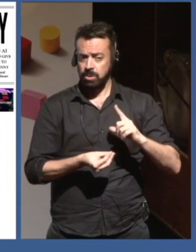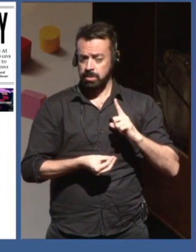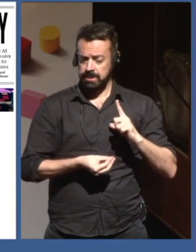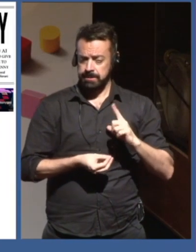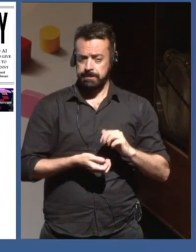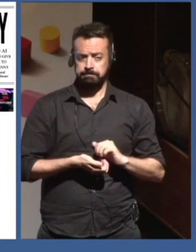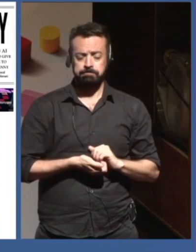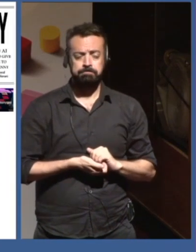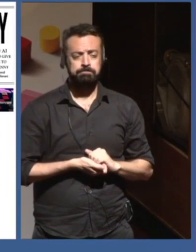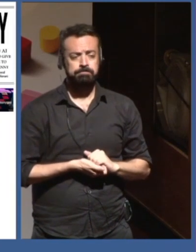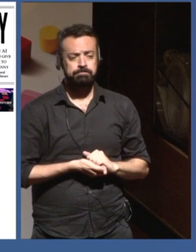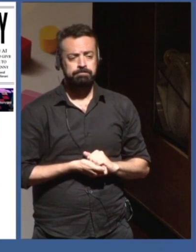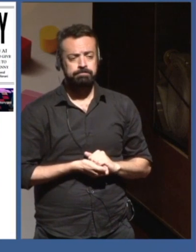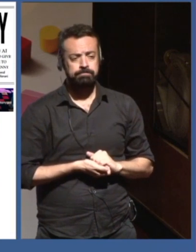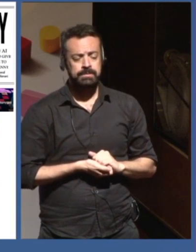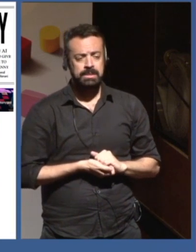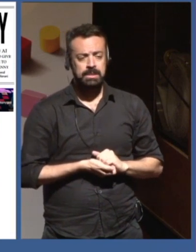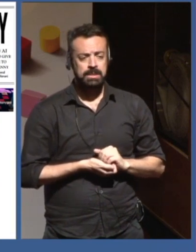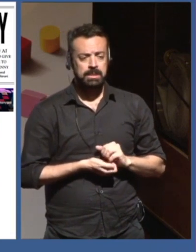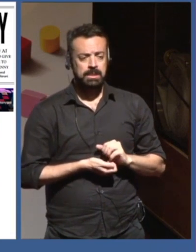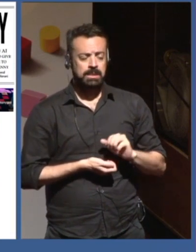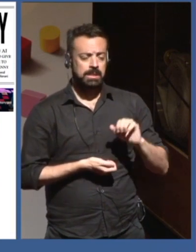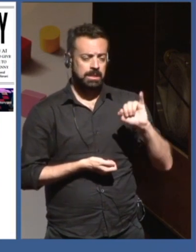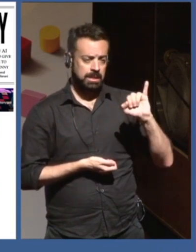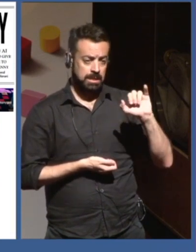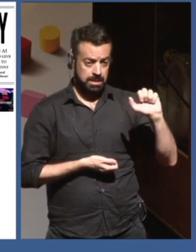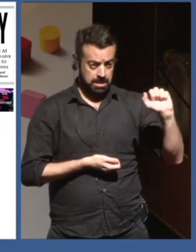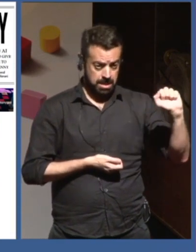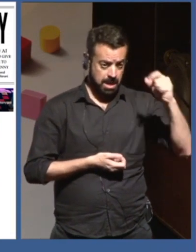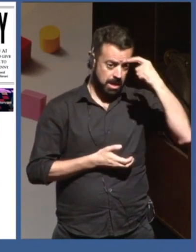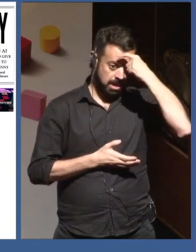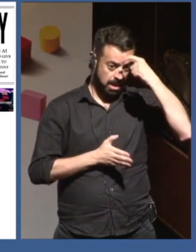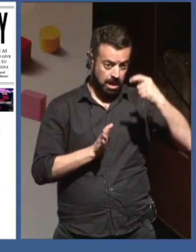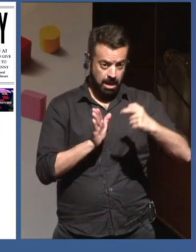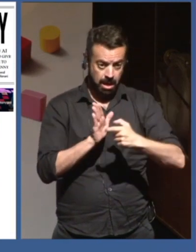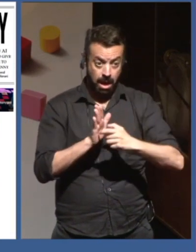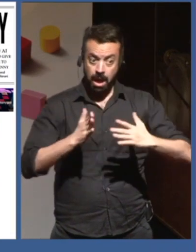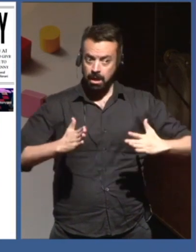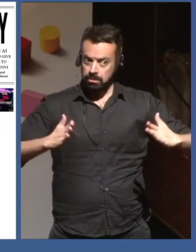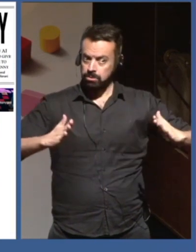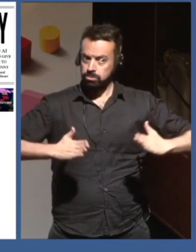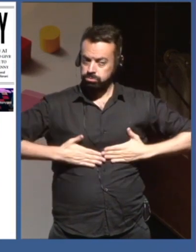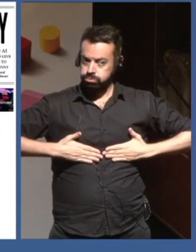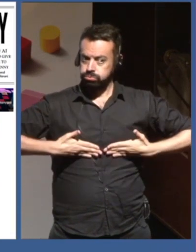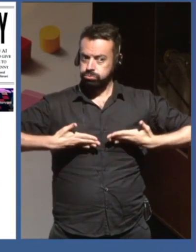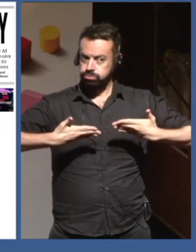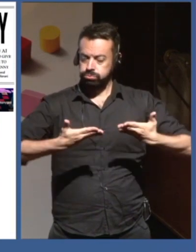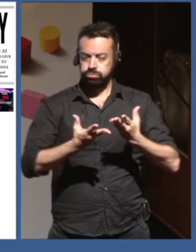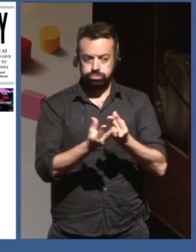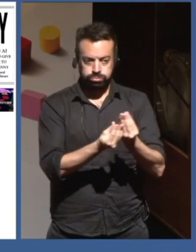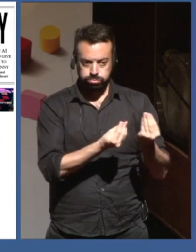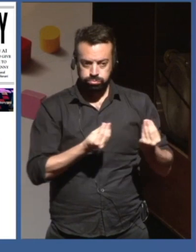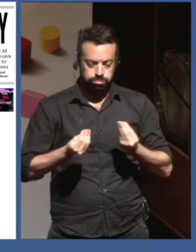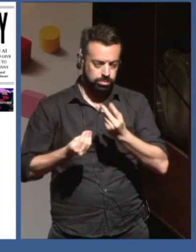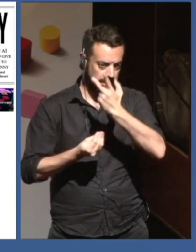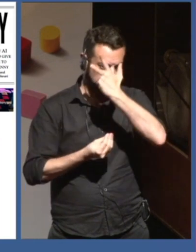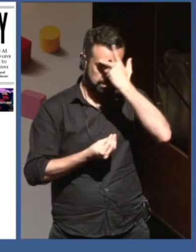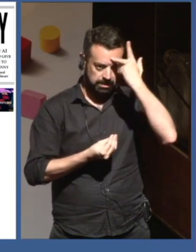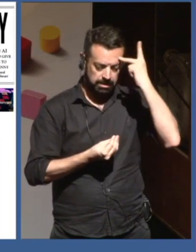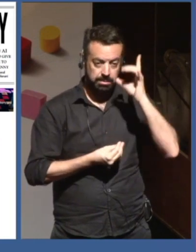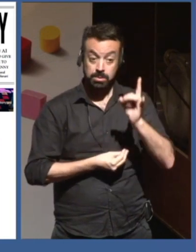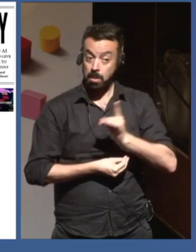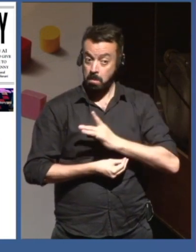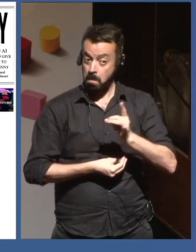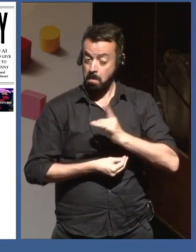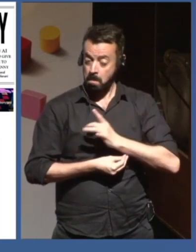is pretty scary to a lot of people. So there are lots of concerns, lots of fears about the end